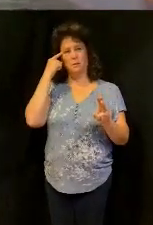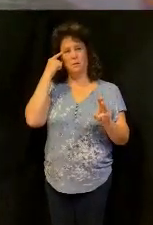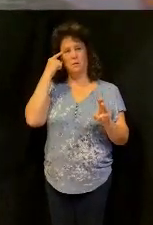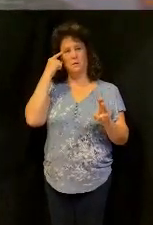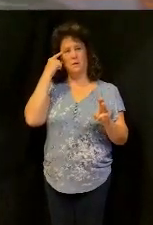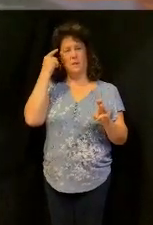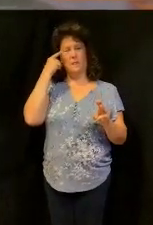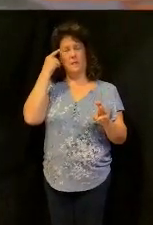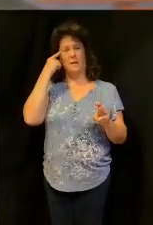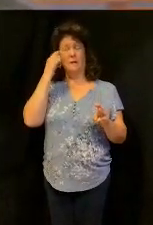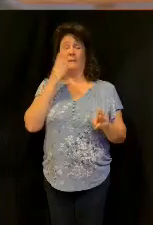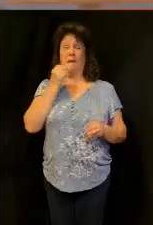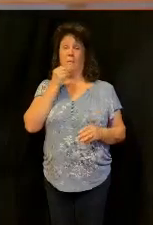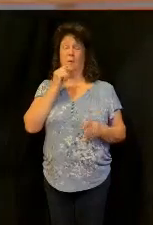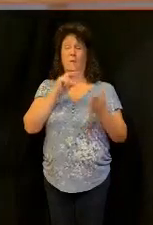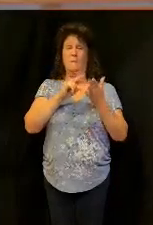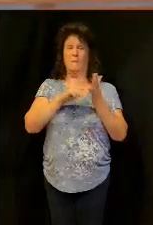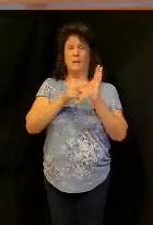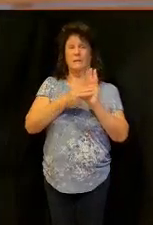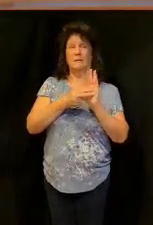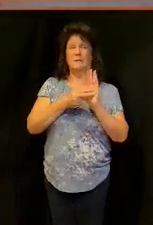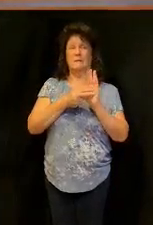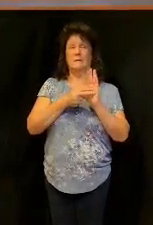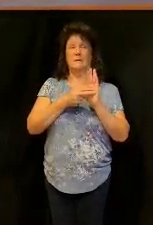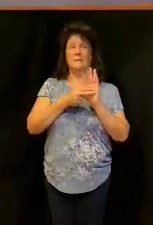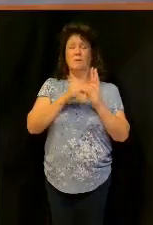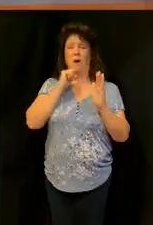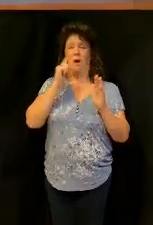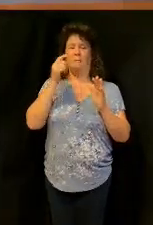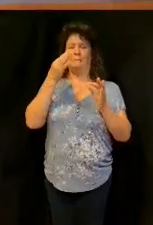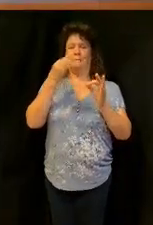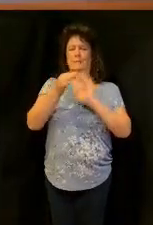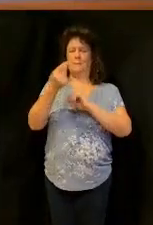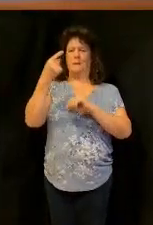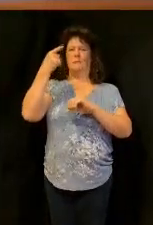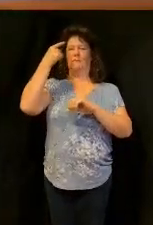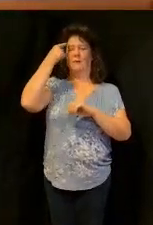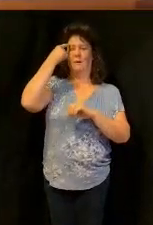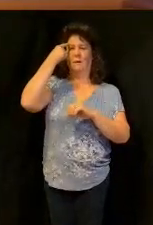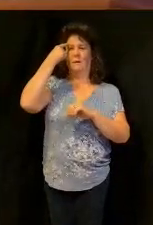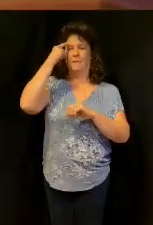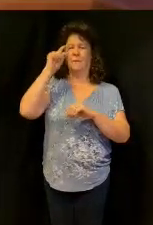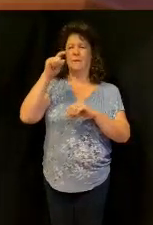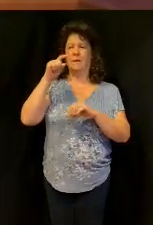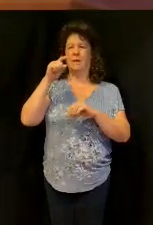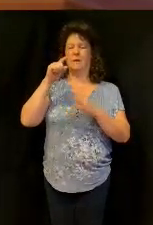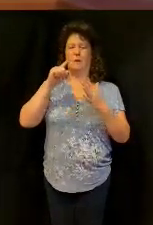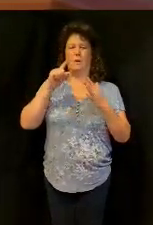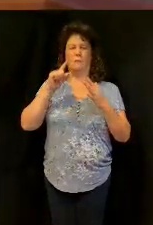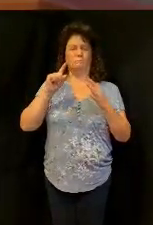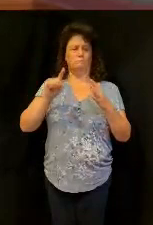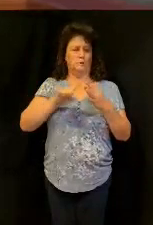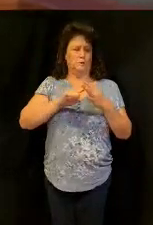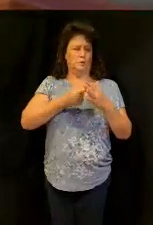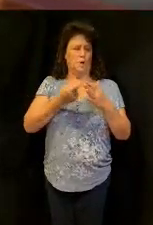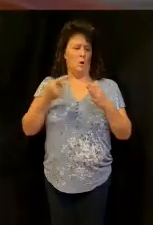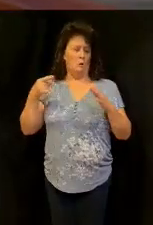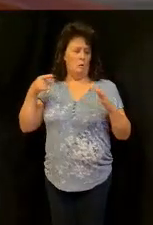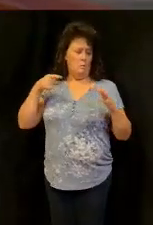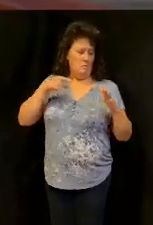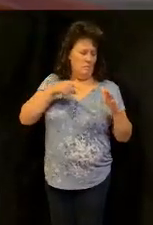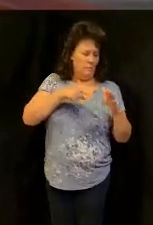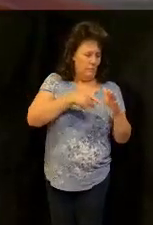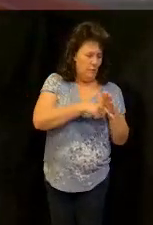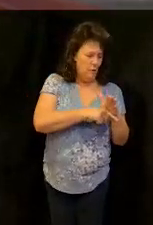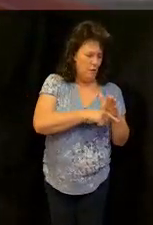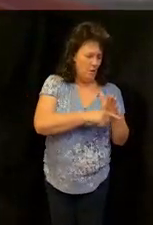consider, in the Hebrew, actually means, it's not just a passing thought. It's actually, I need you to get to the root. This is what it means. Get to the root level.